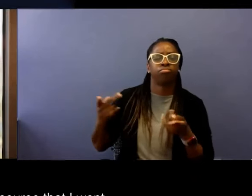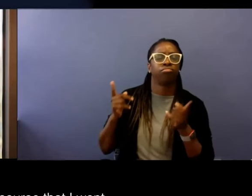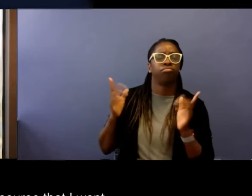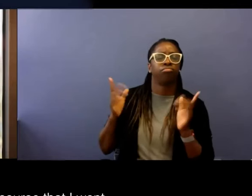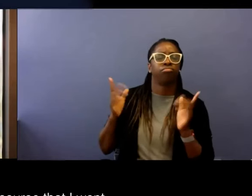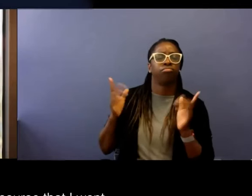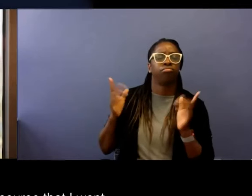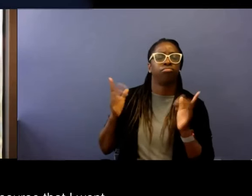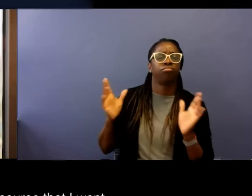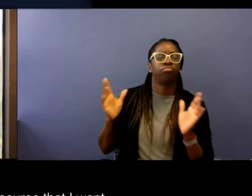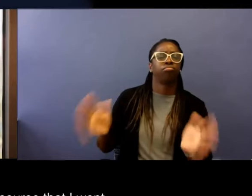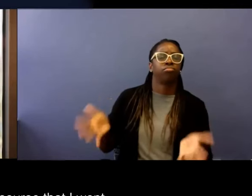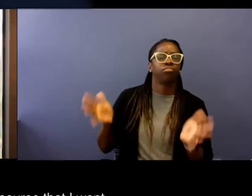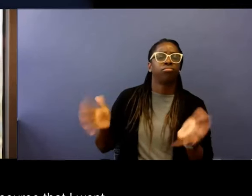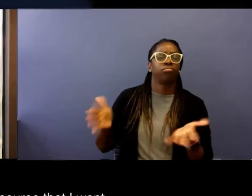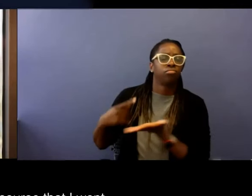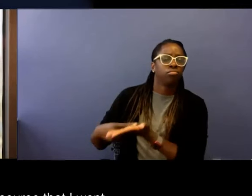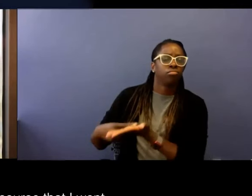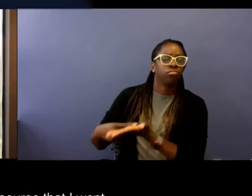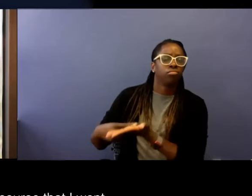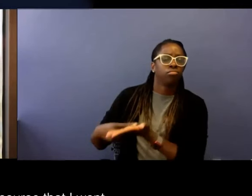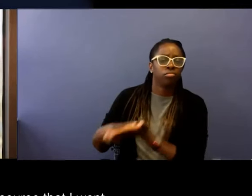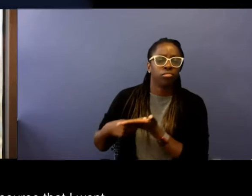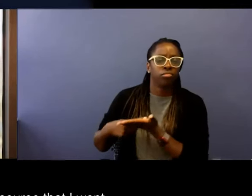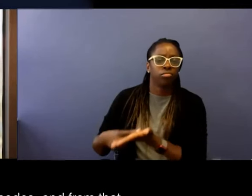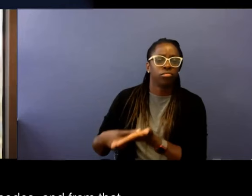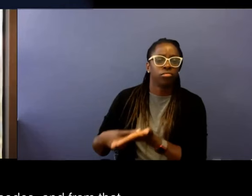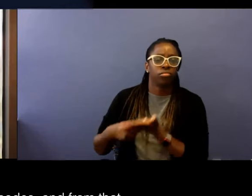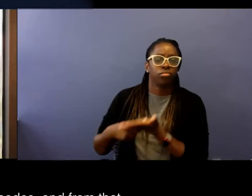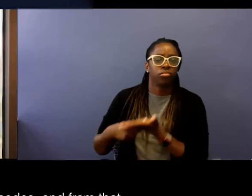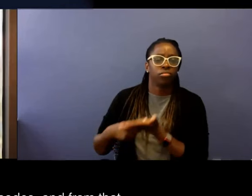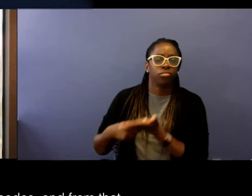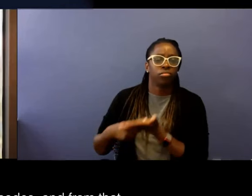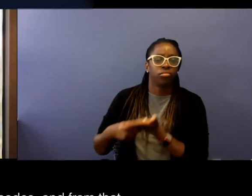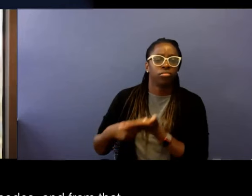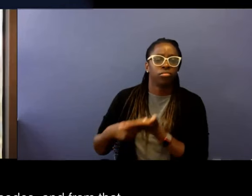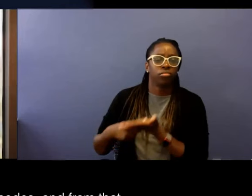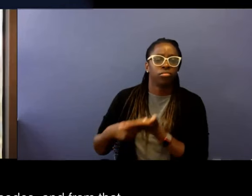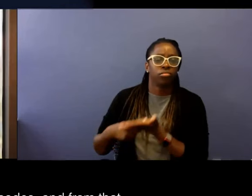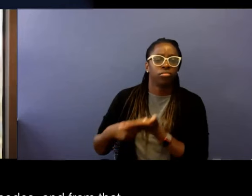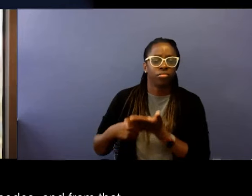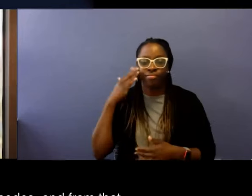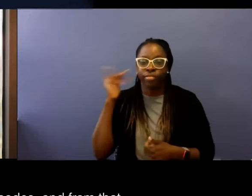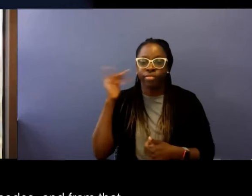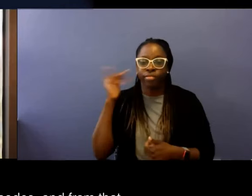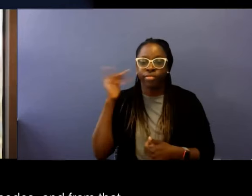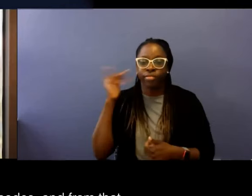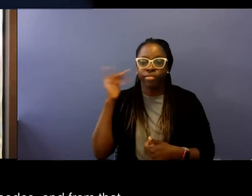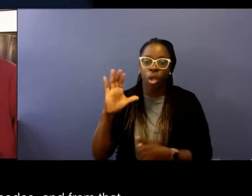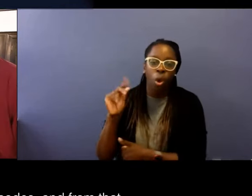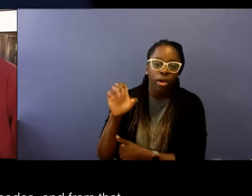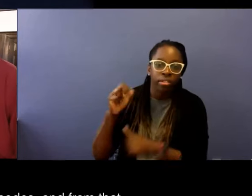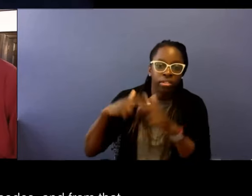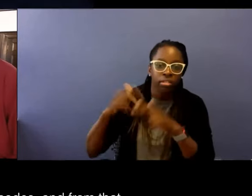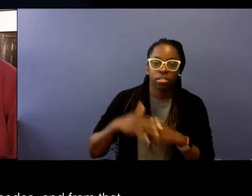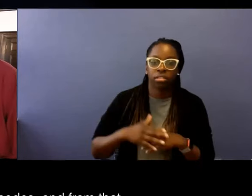that I went to very frequently to talk about, you know, the codes and from that, a friendship really developed. I think that just